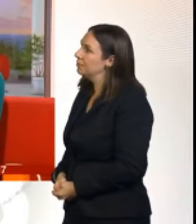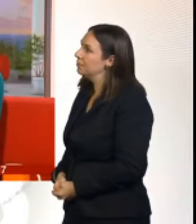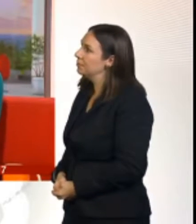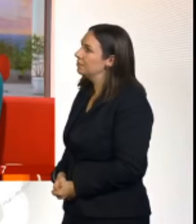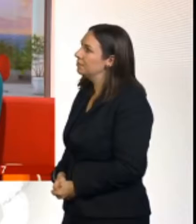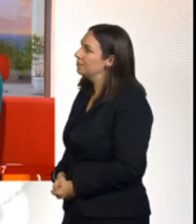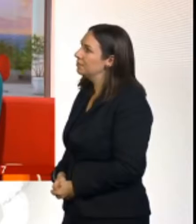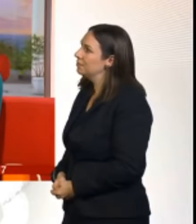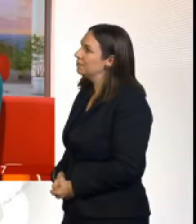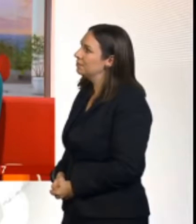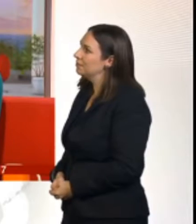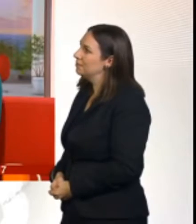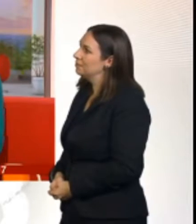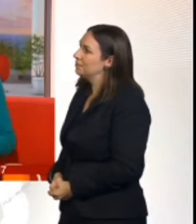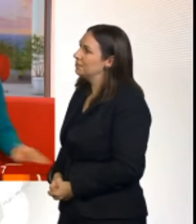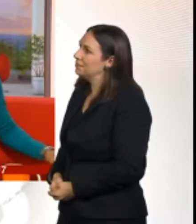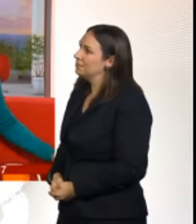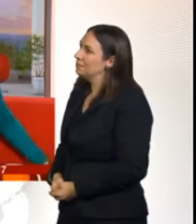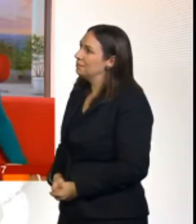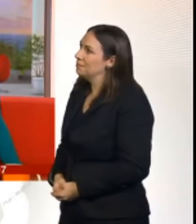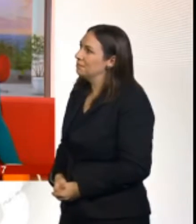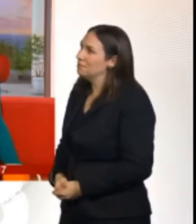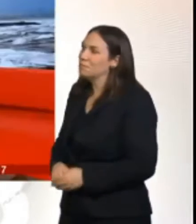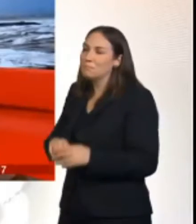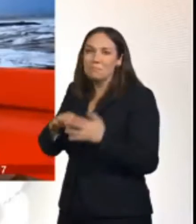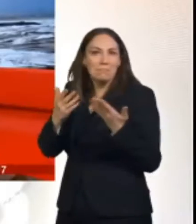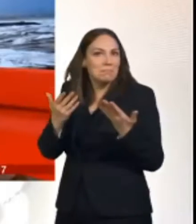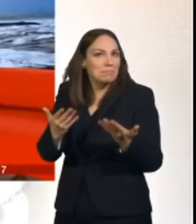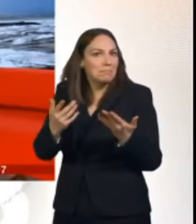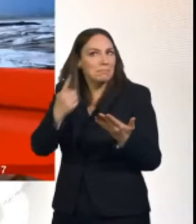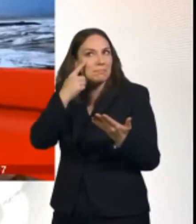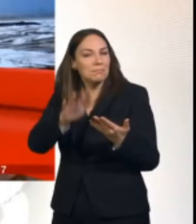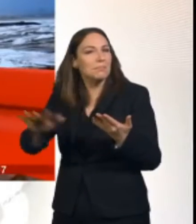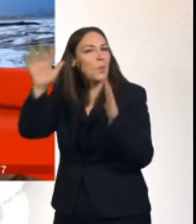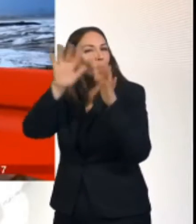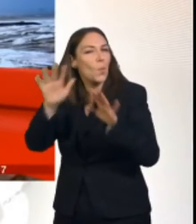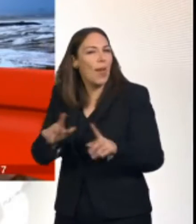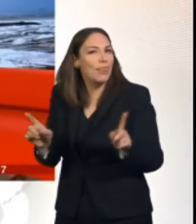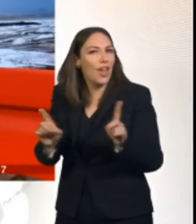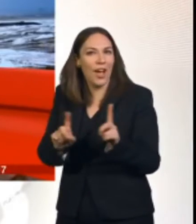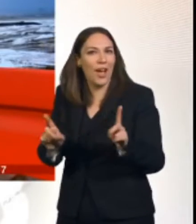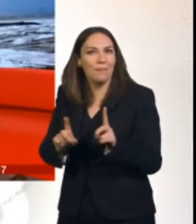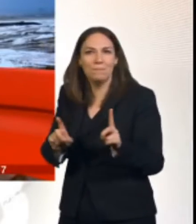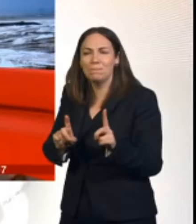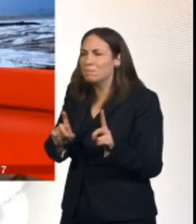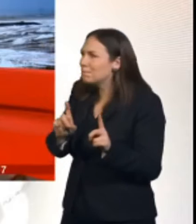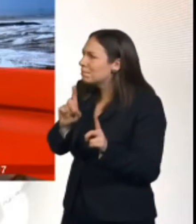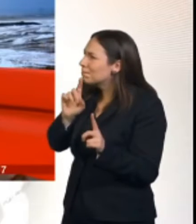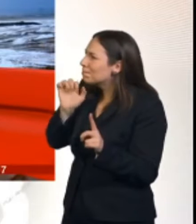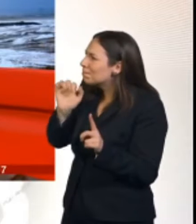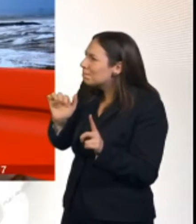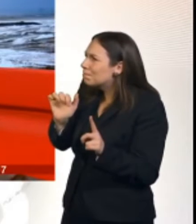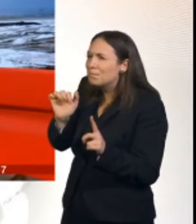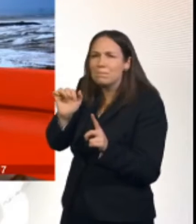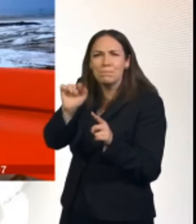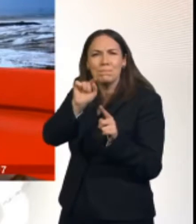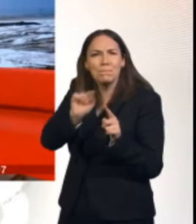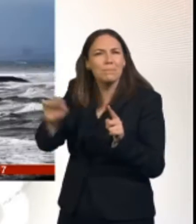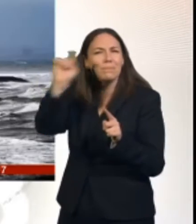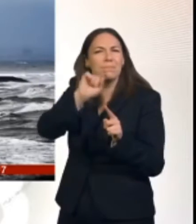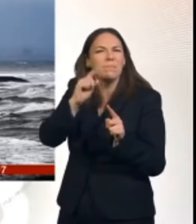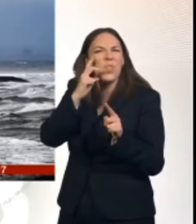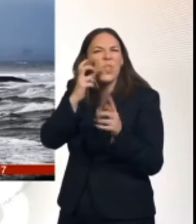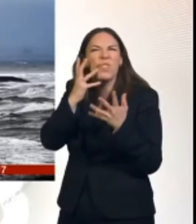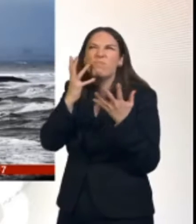It's 17 minutes past seven. Time to talk to Matt, find out what's happening with the weather. Matt, it's quite miserable in lots of places